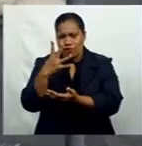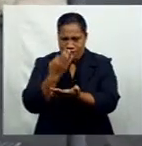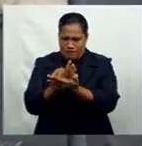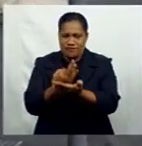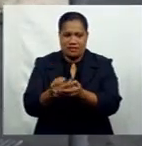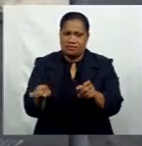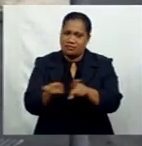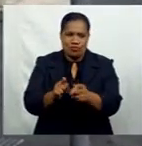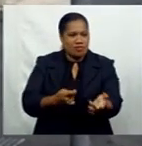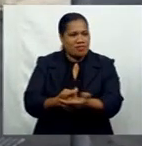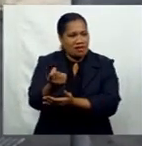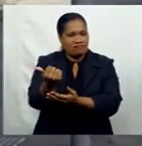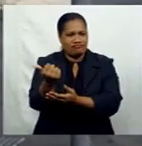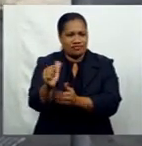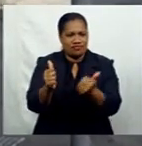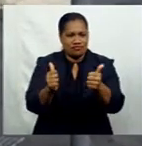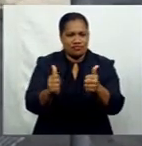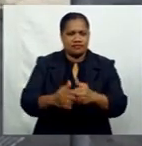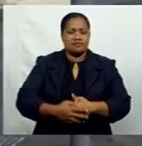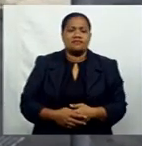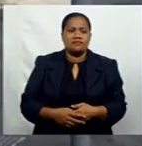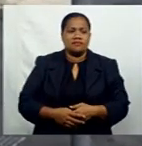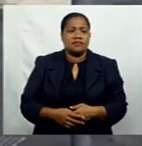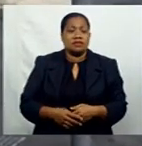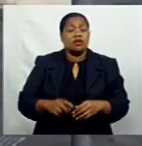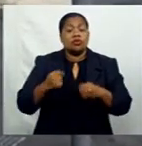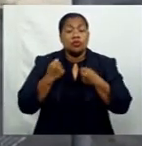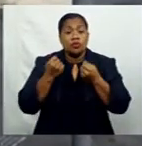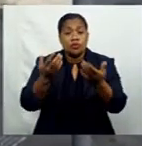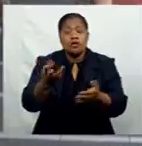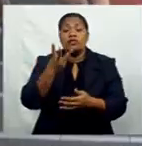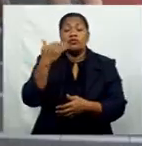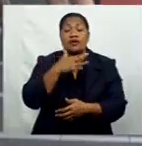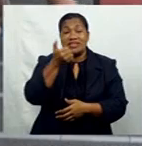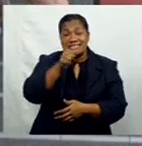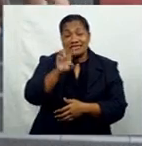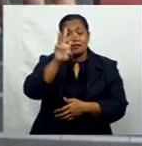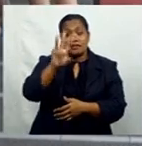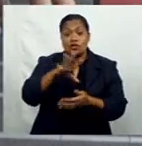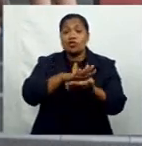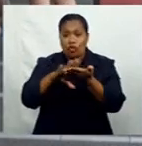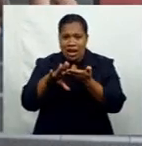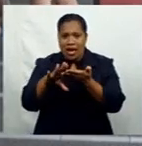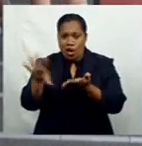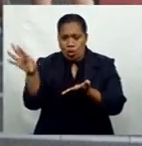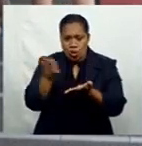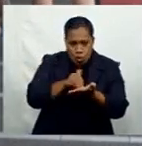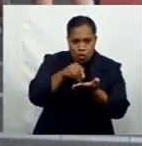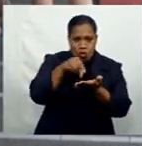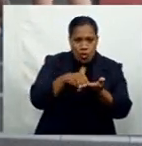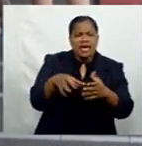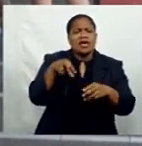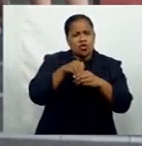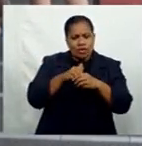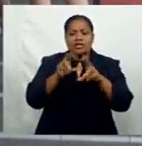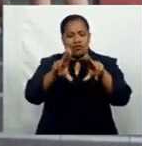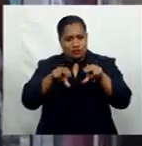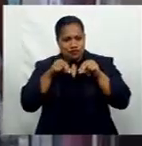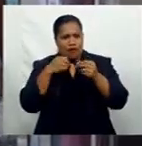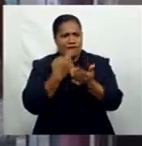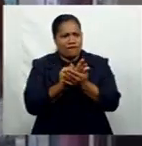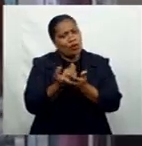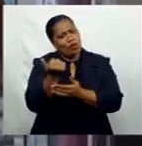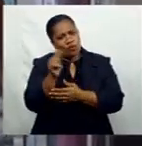Eligible Fijians have been provided $363, including the $3 withdrawal fee. The Consumer